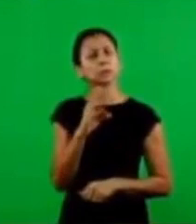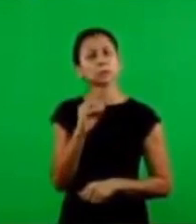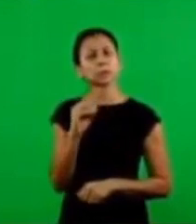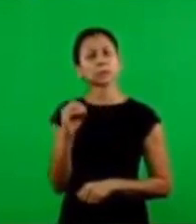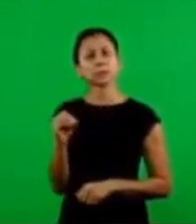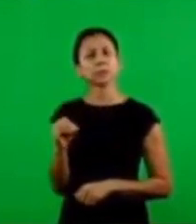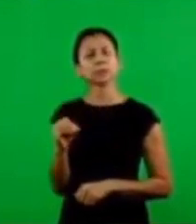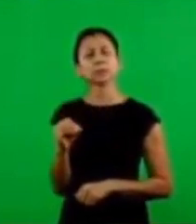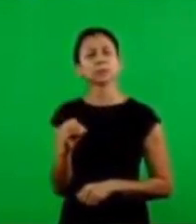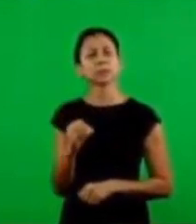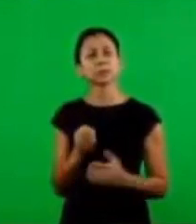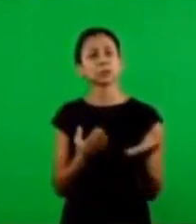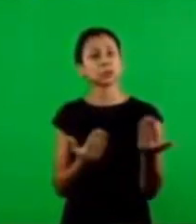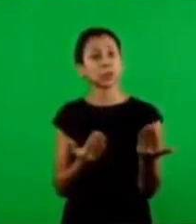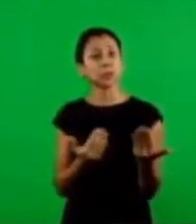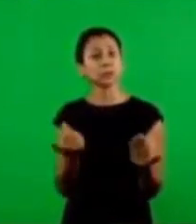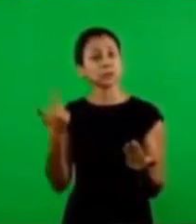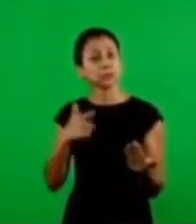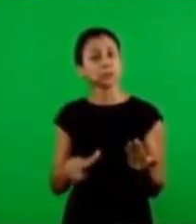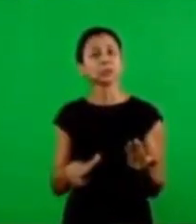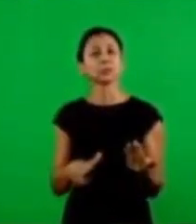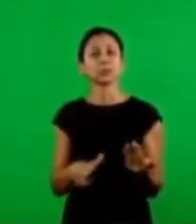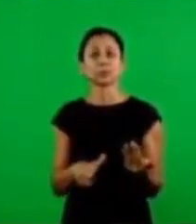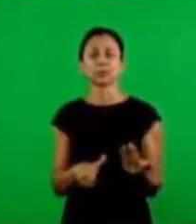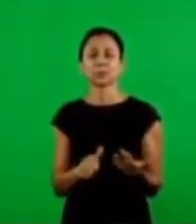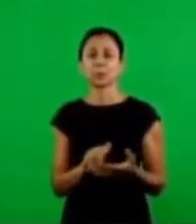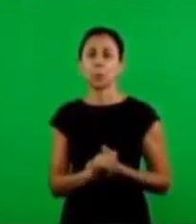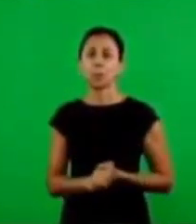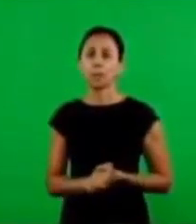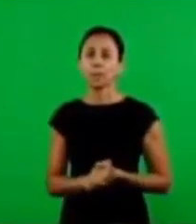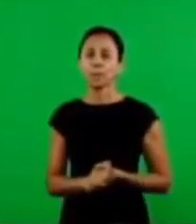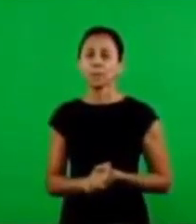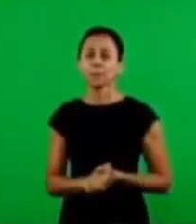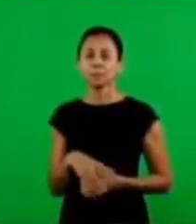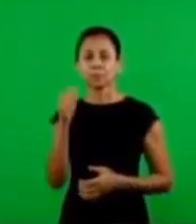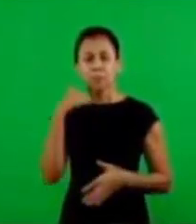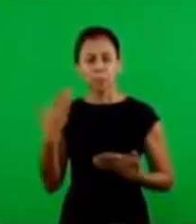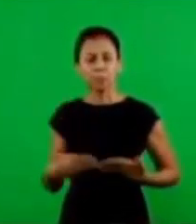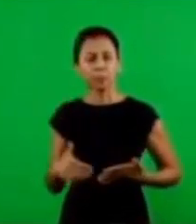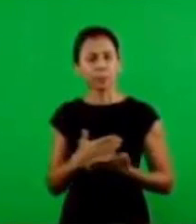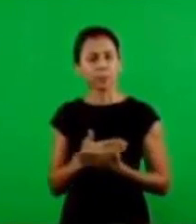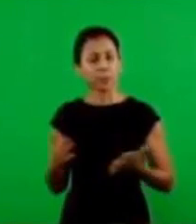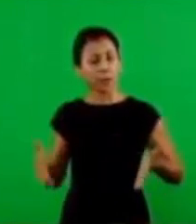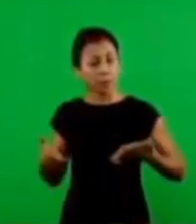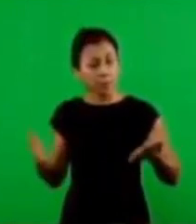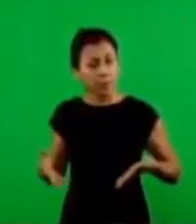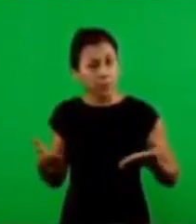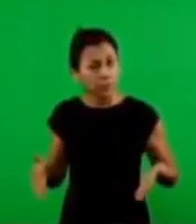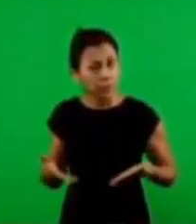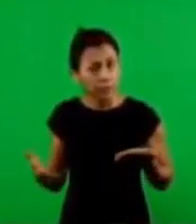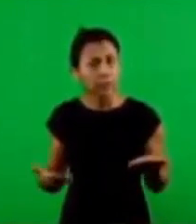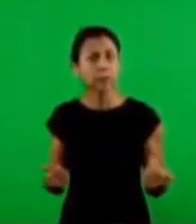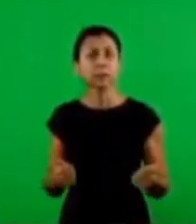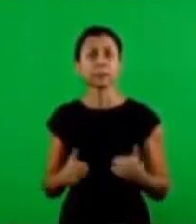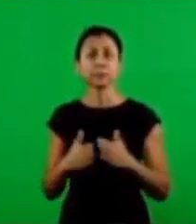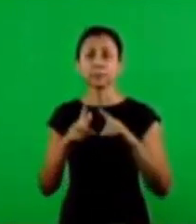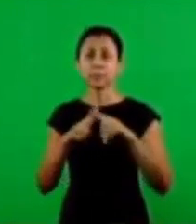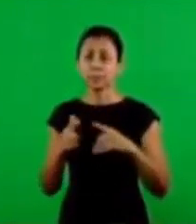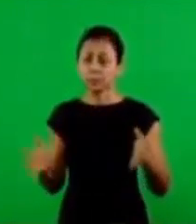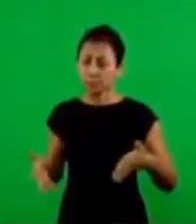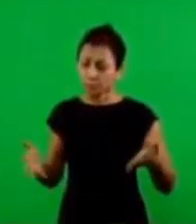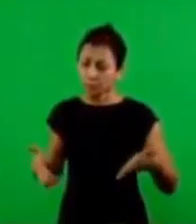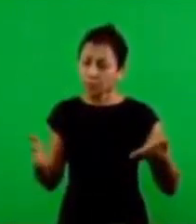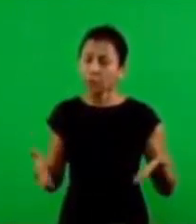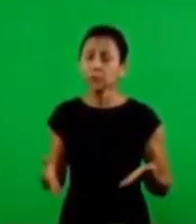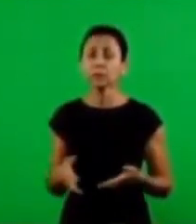now 300 youth the women are awakened in the church begin to